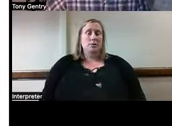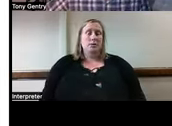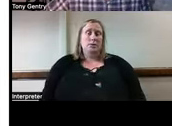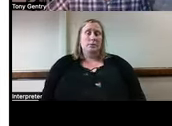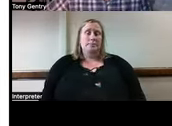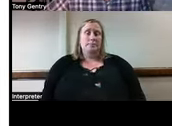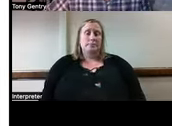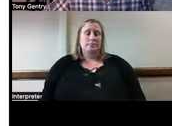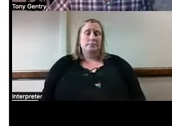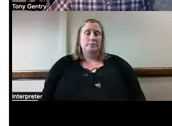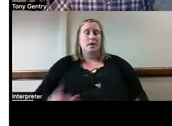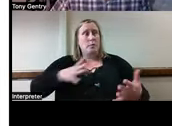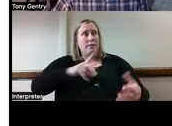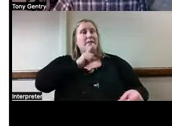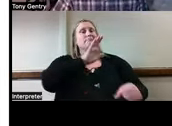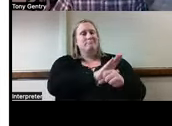Provide assurance to the mom.